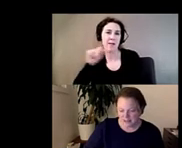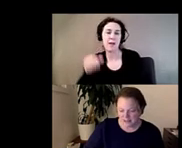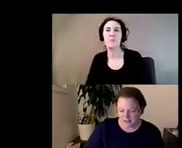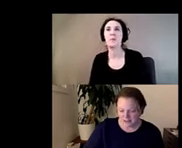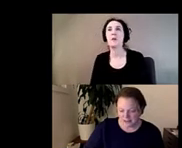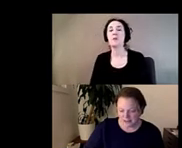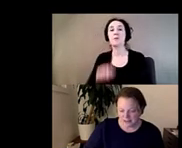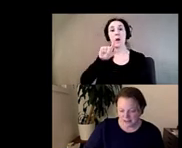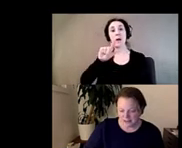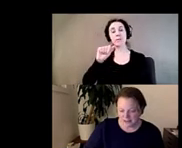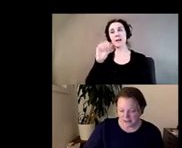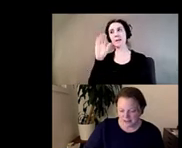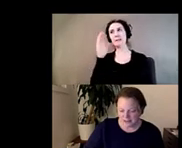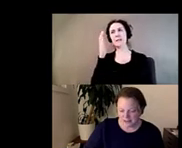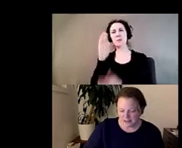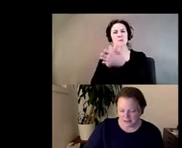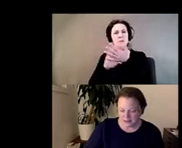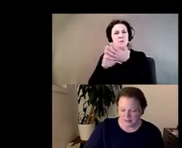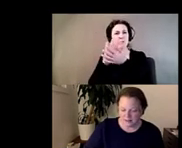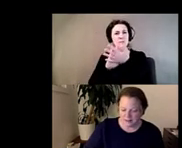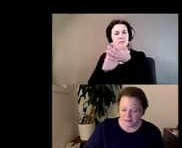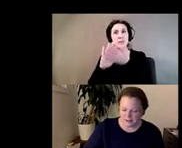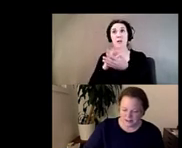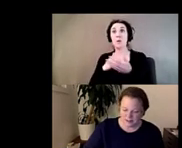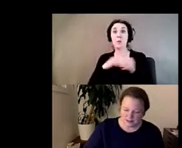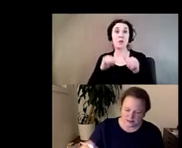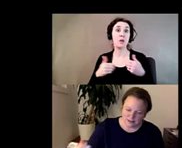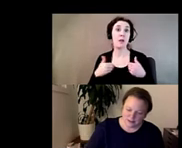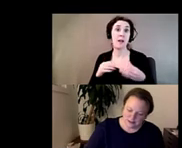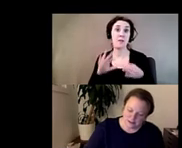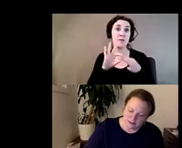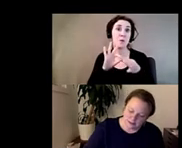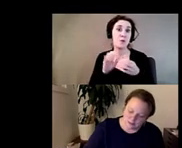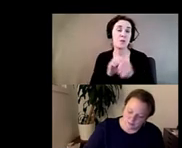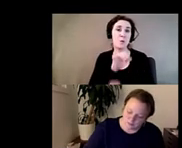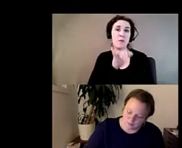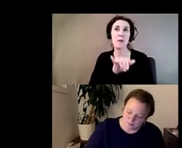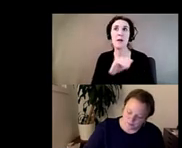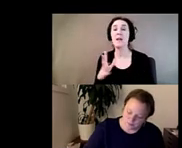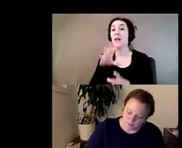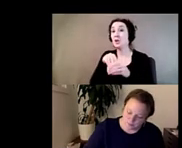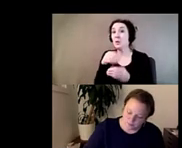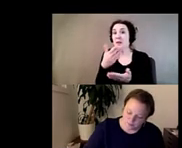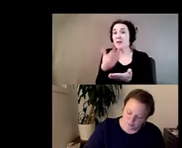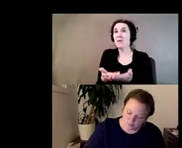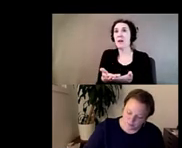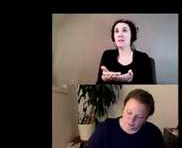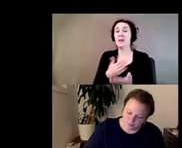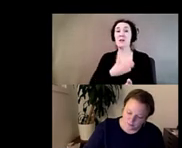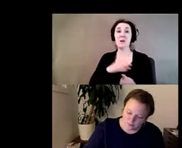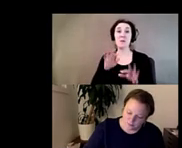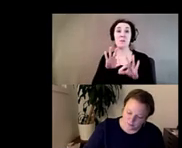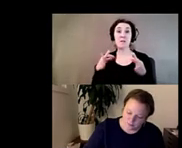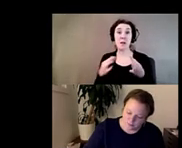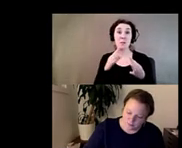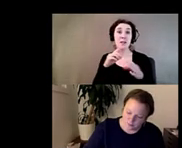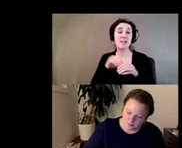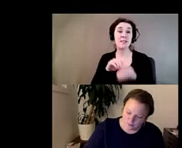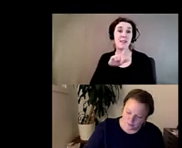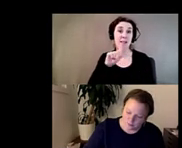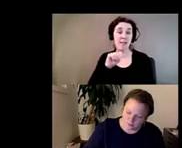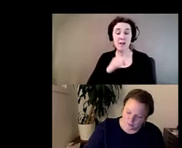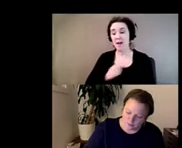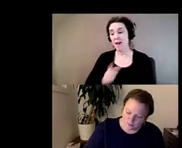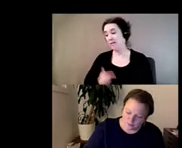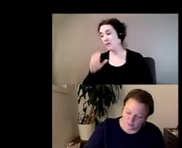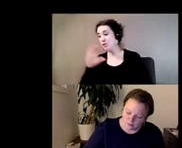seems kind of oblique we have also we could have all sorts of associations with it just including the fact that like you my family's in la and i live in chicago